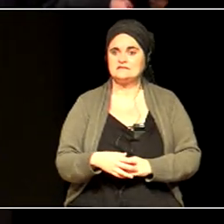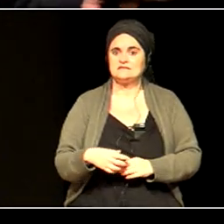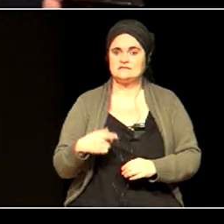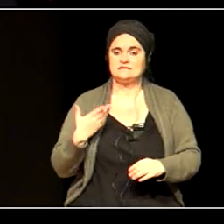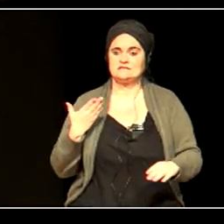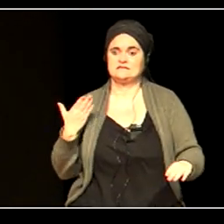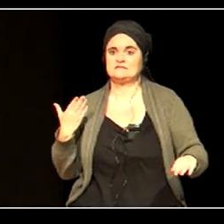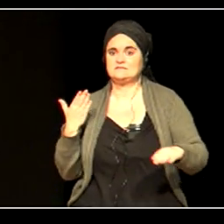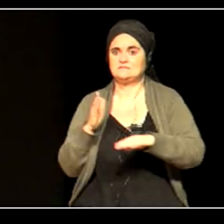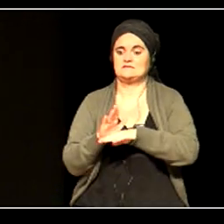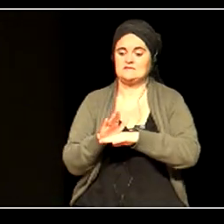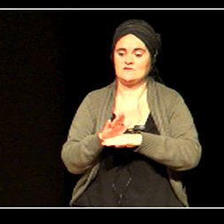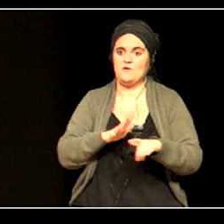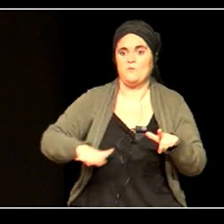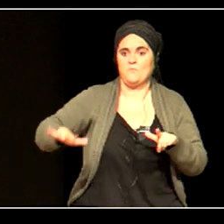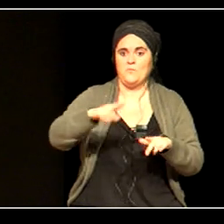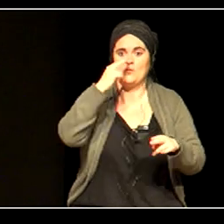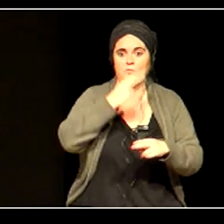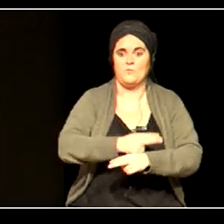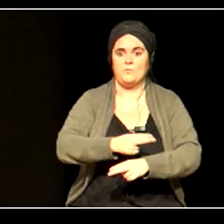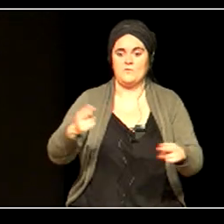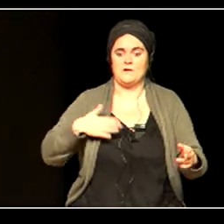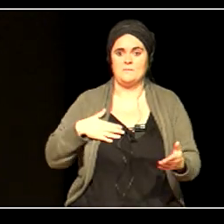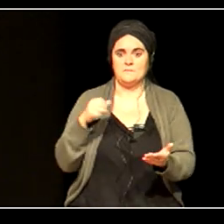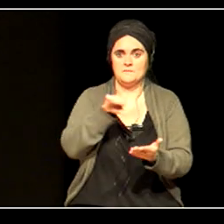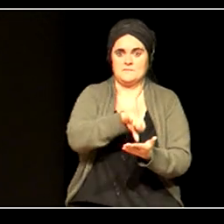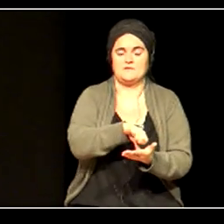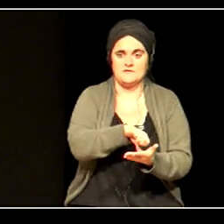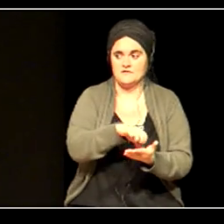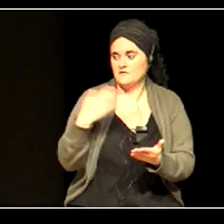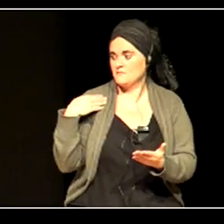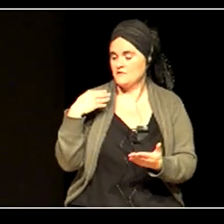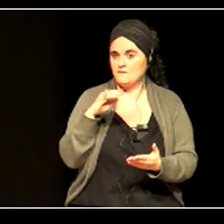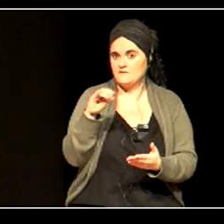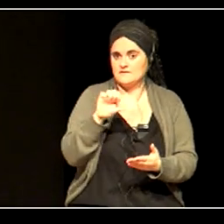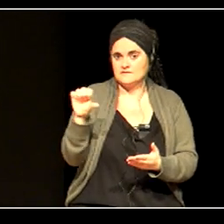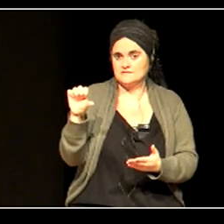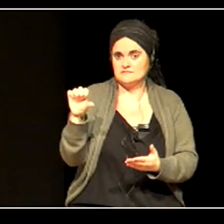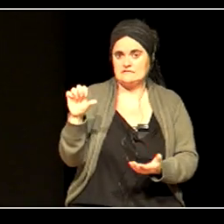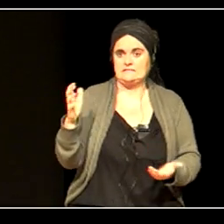last weekend and my voice has suffered a little bit.